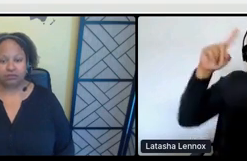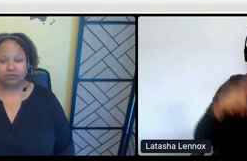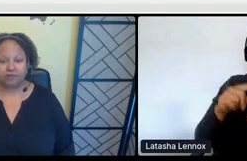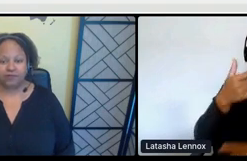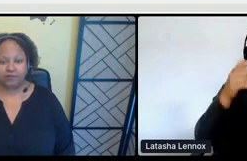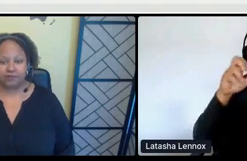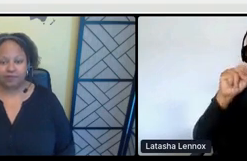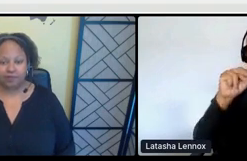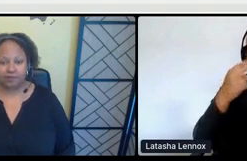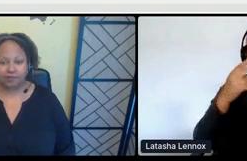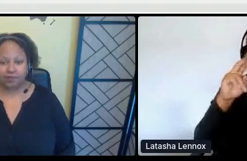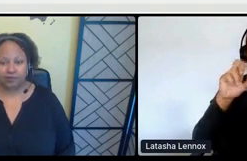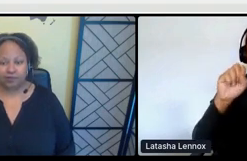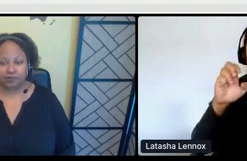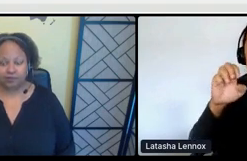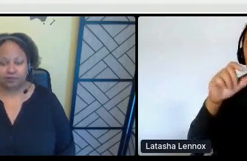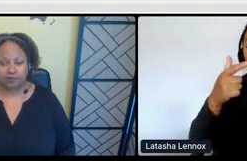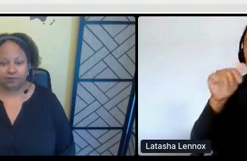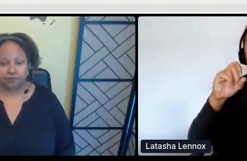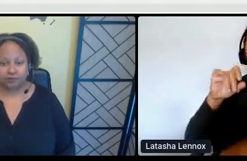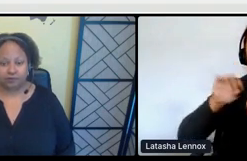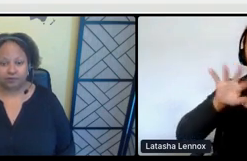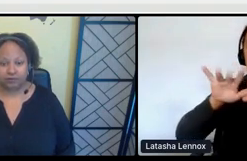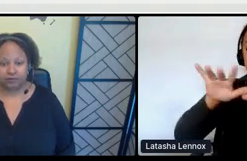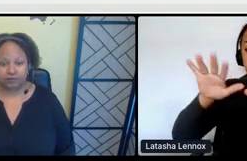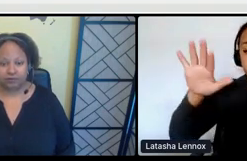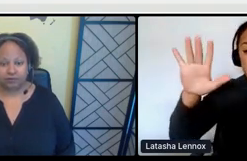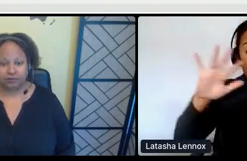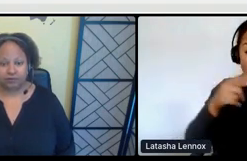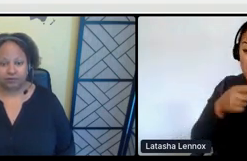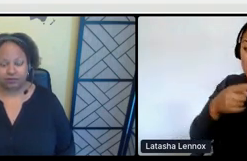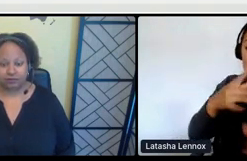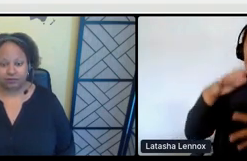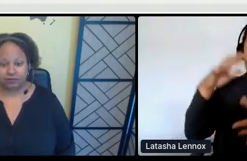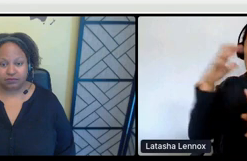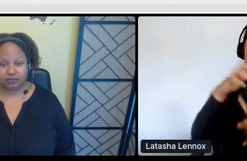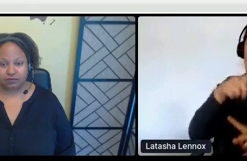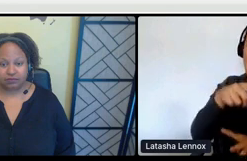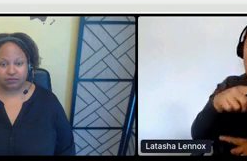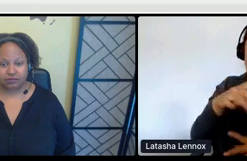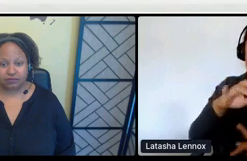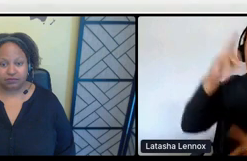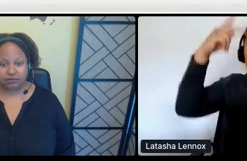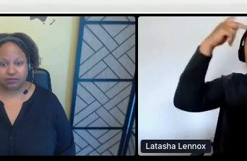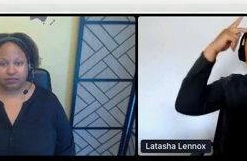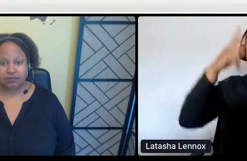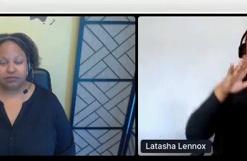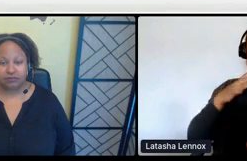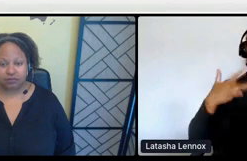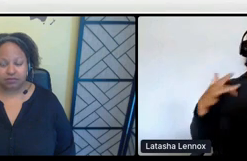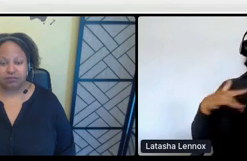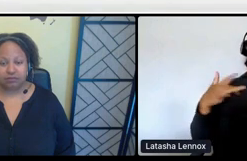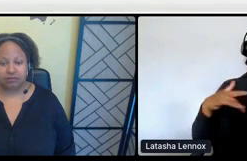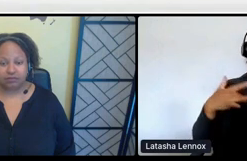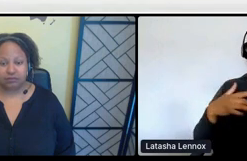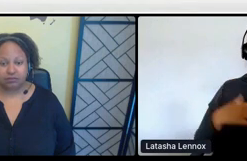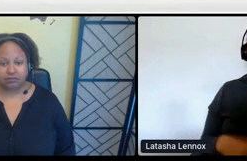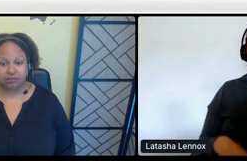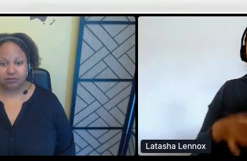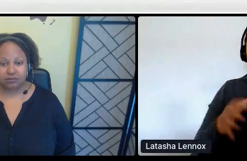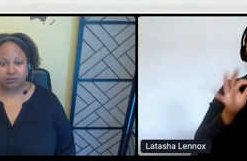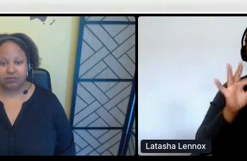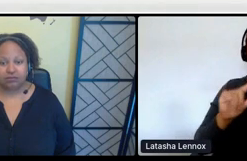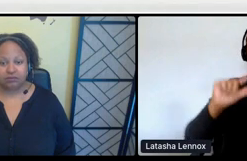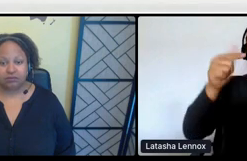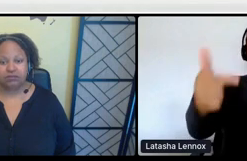It's the fastest growing source of greenhouse gas emissions in the country. Um, but politicians don't like to talk about that. Um, and the